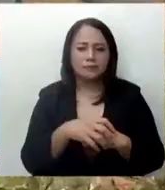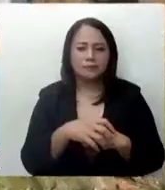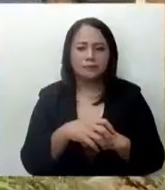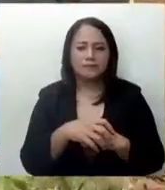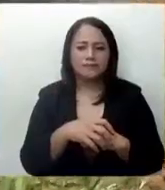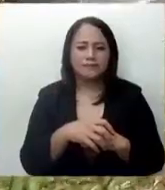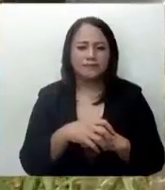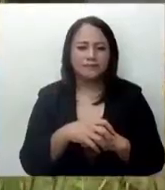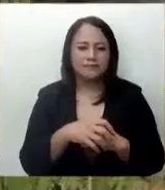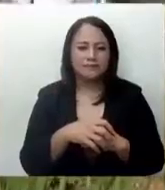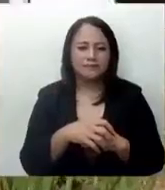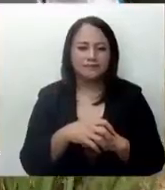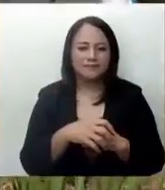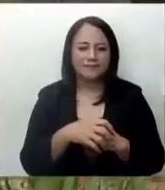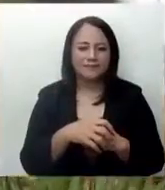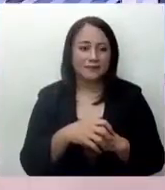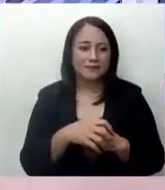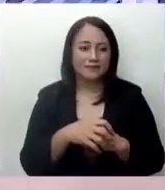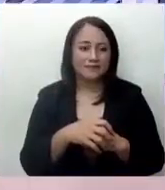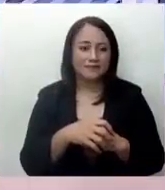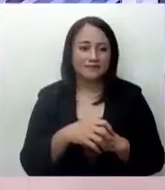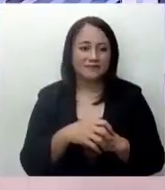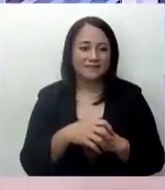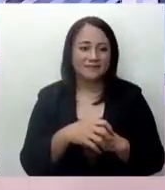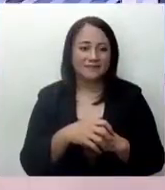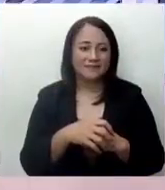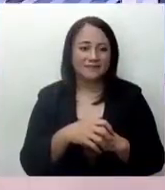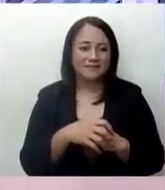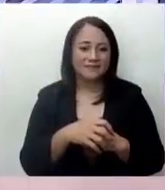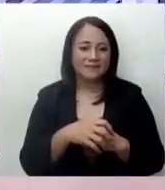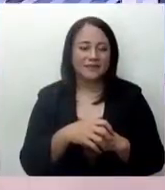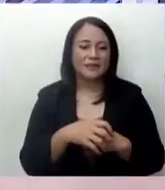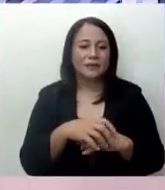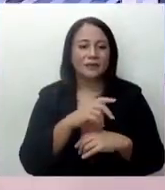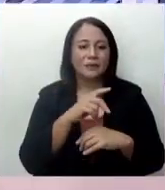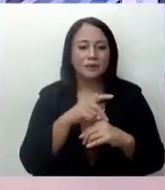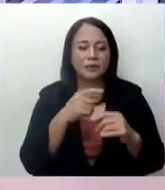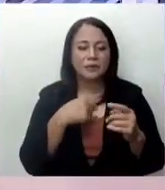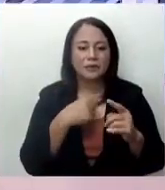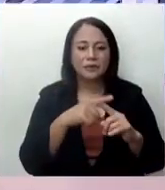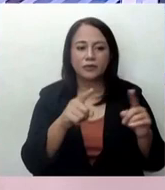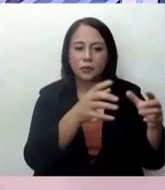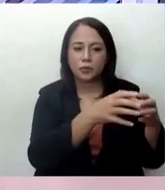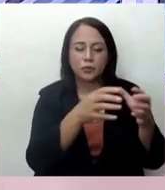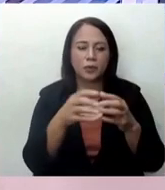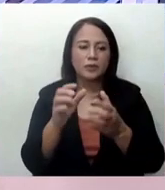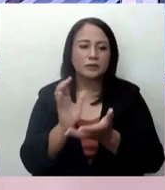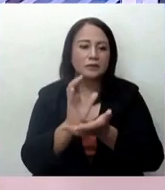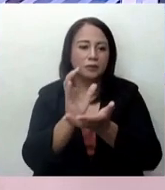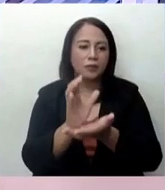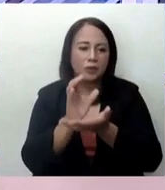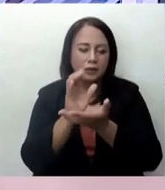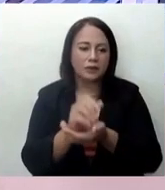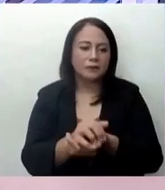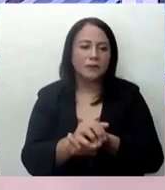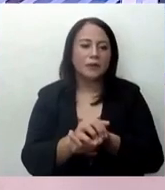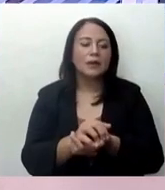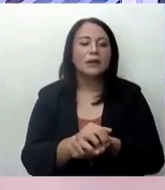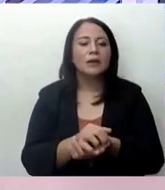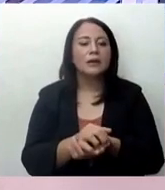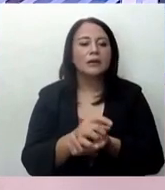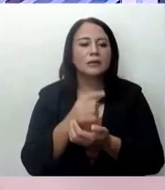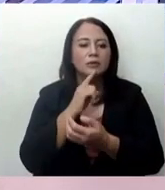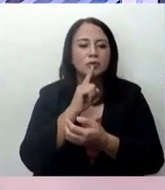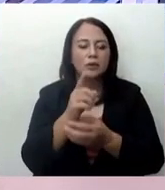ABS-CBN News. The Philippine poll body and different sectors in Zamboanga Inc. a covenant to ensure a